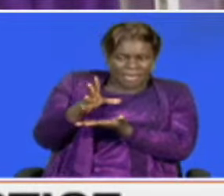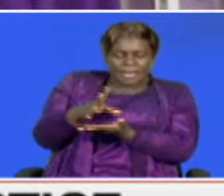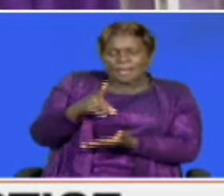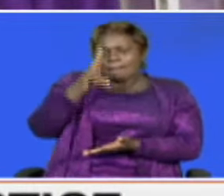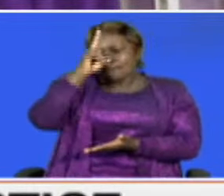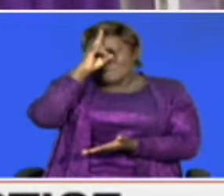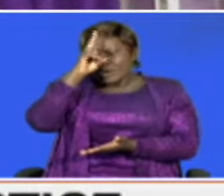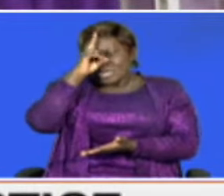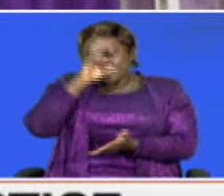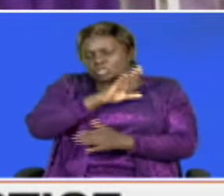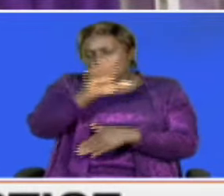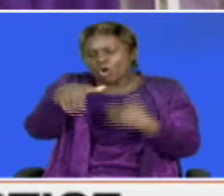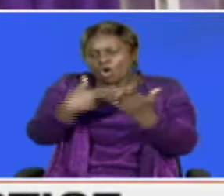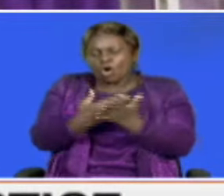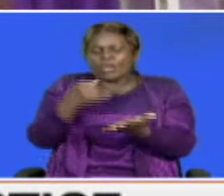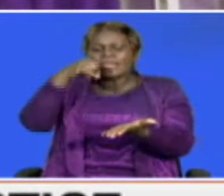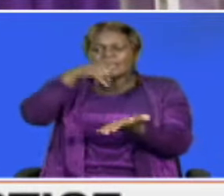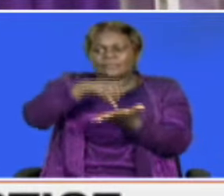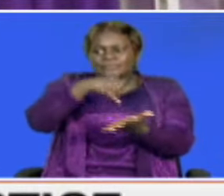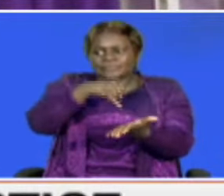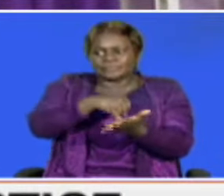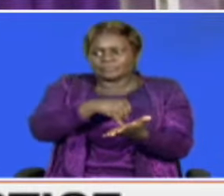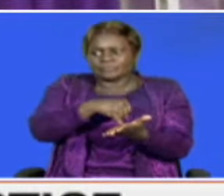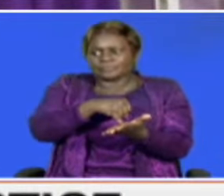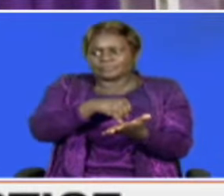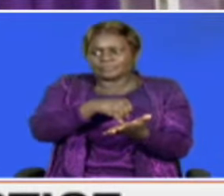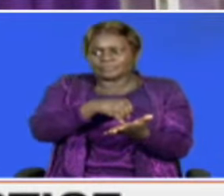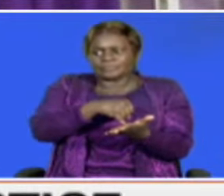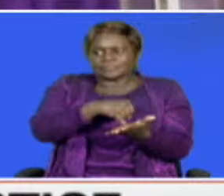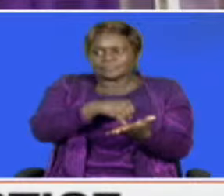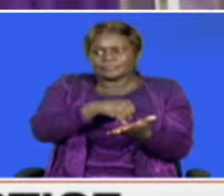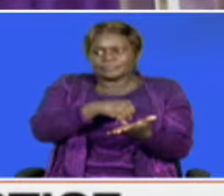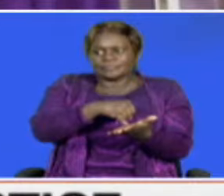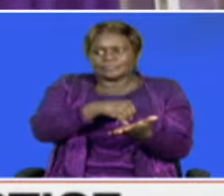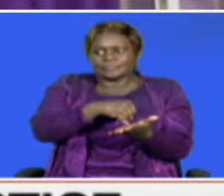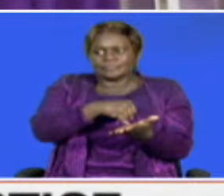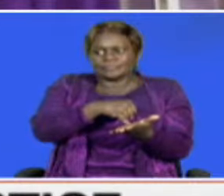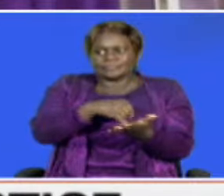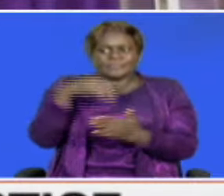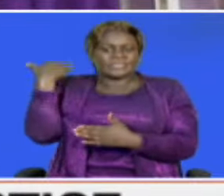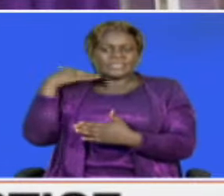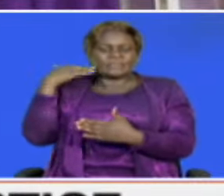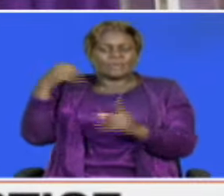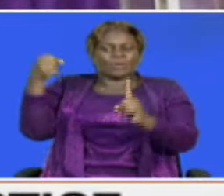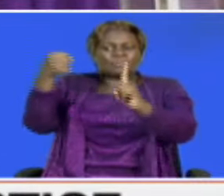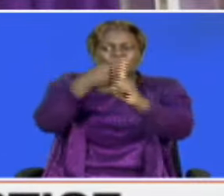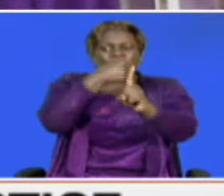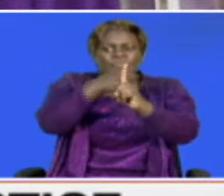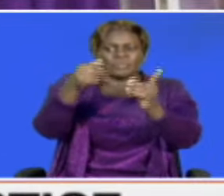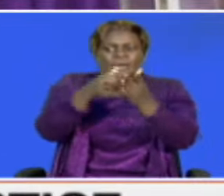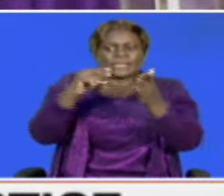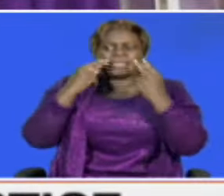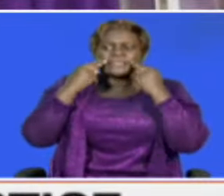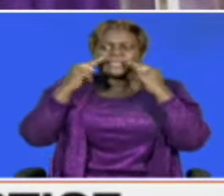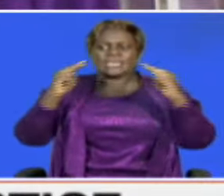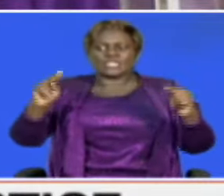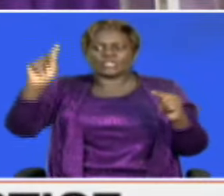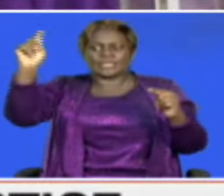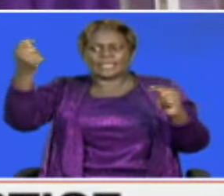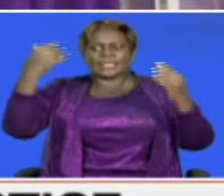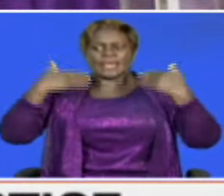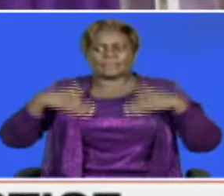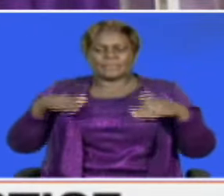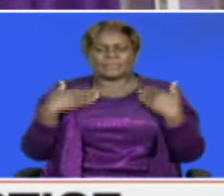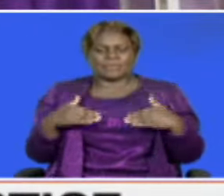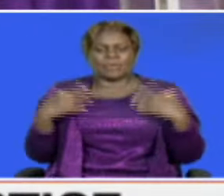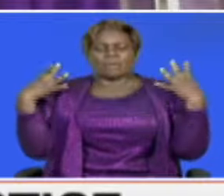of all police officers who have been involved in criminal violence against innocent Kenyans who